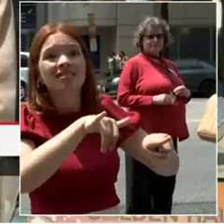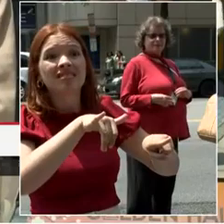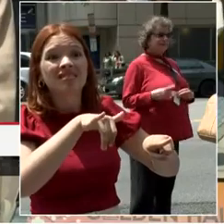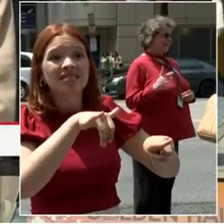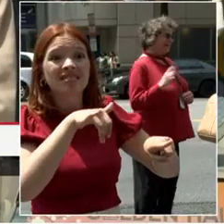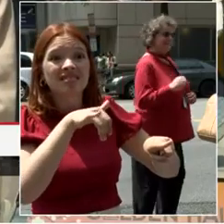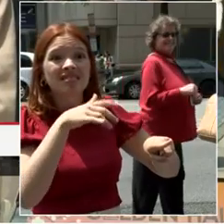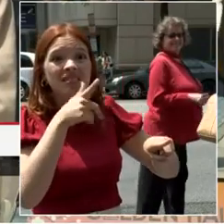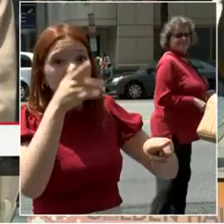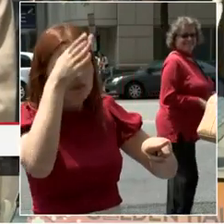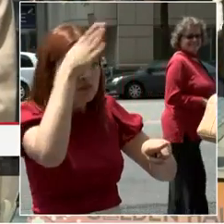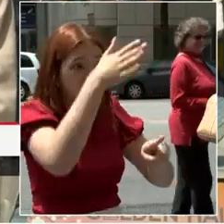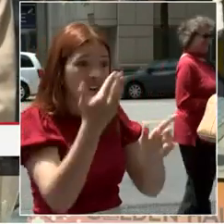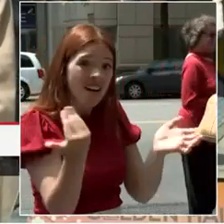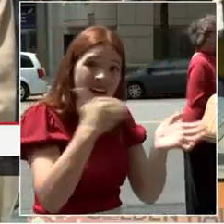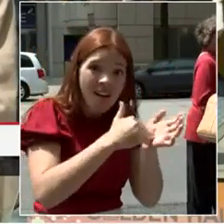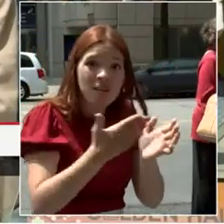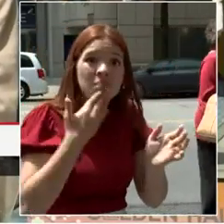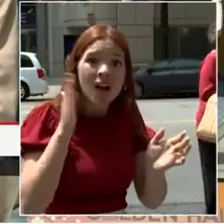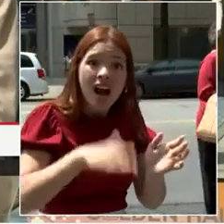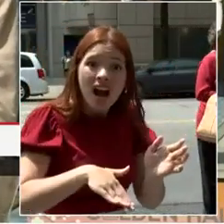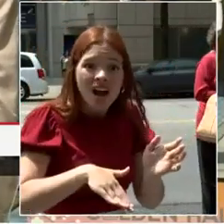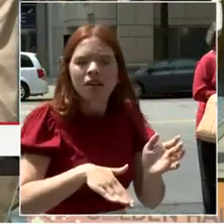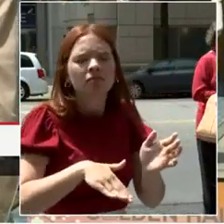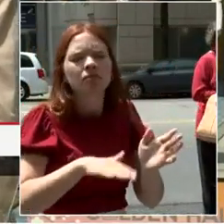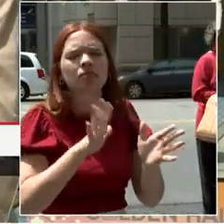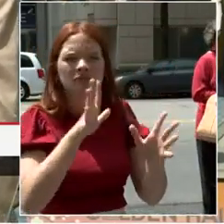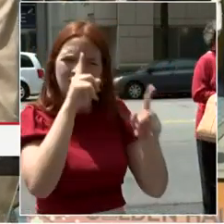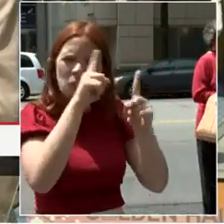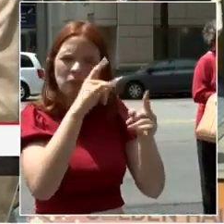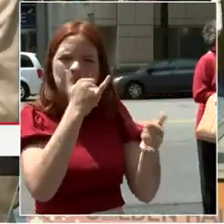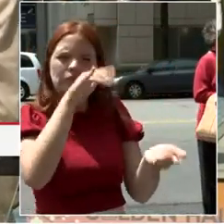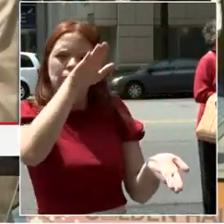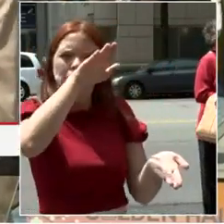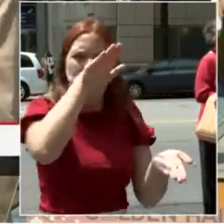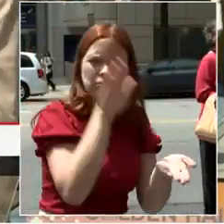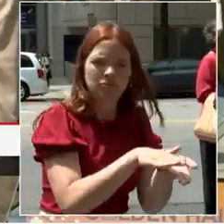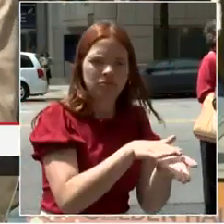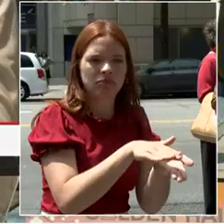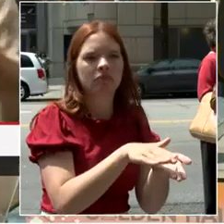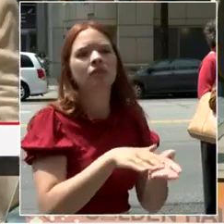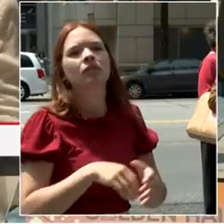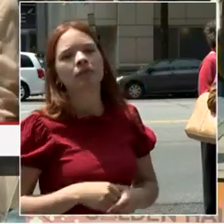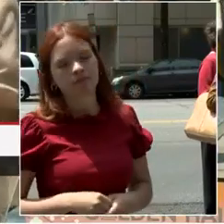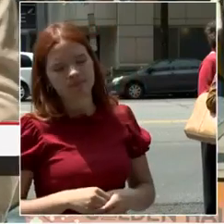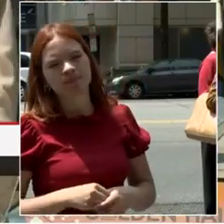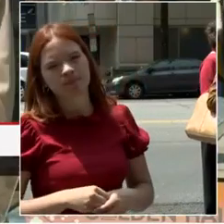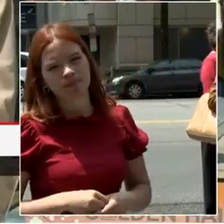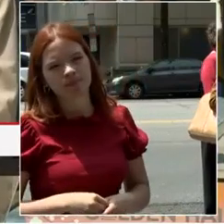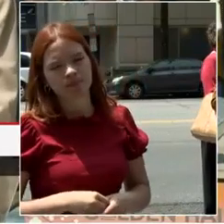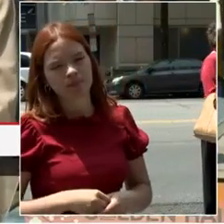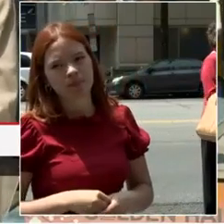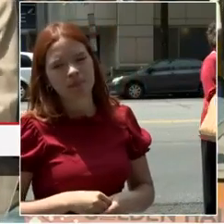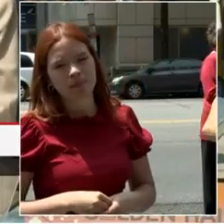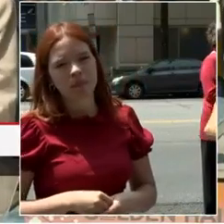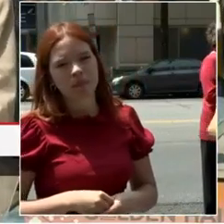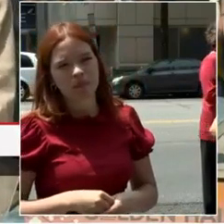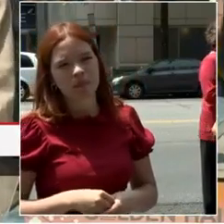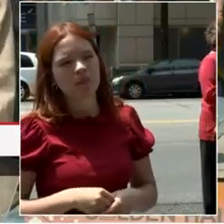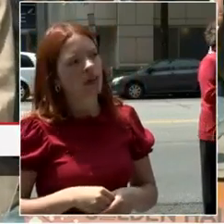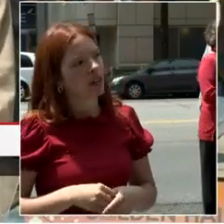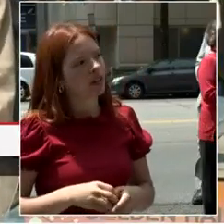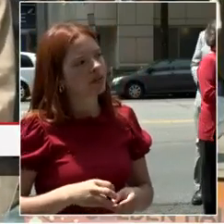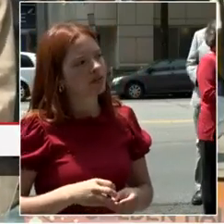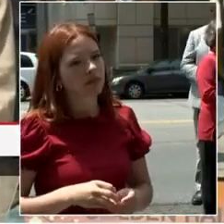We're also enlivening that roadway network. So now it's not a walled off campus, but it's